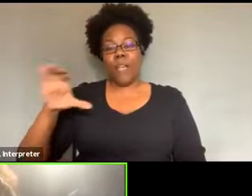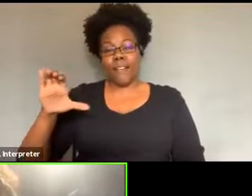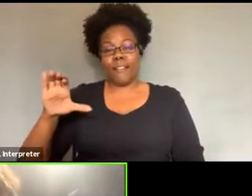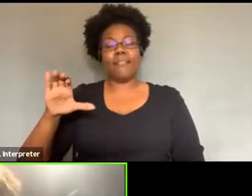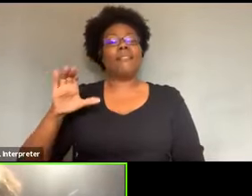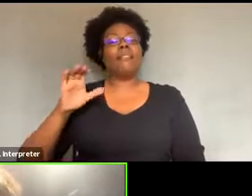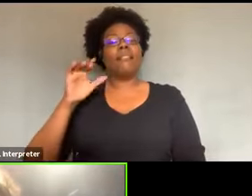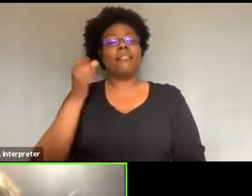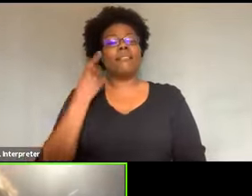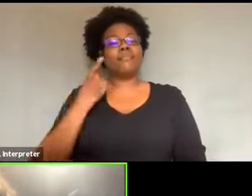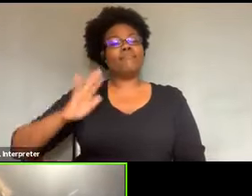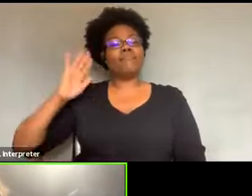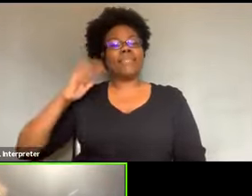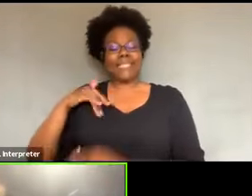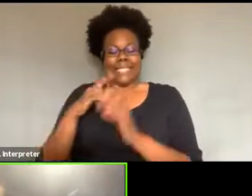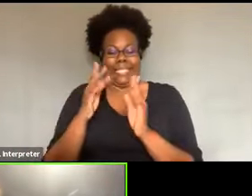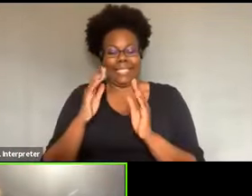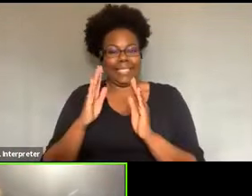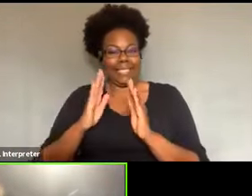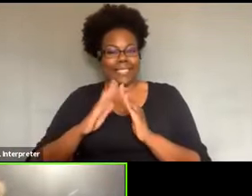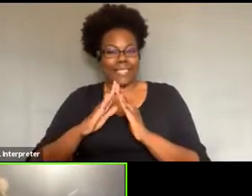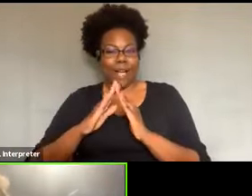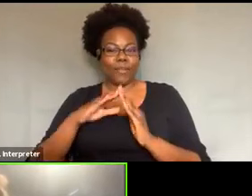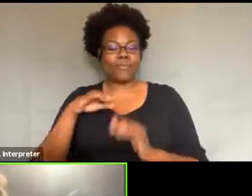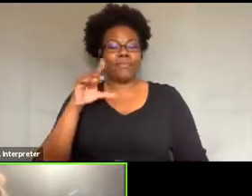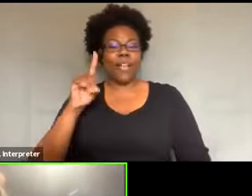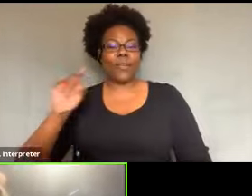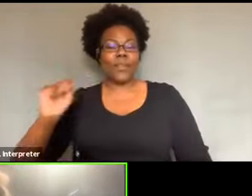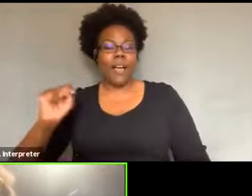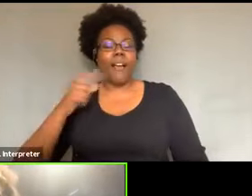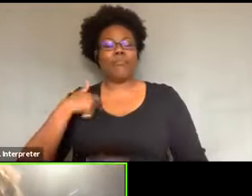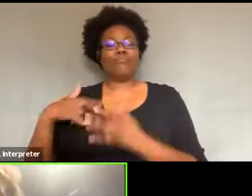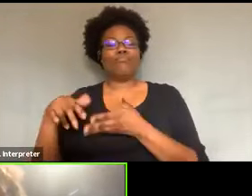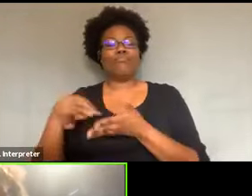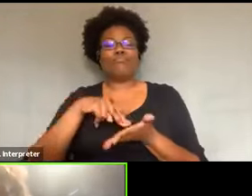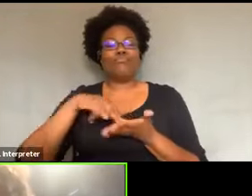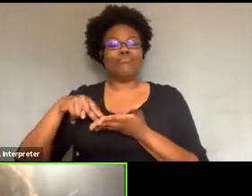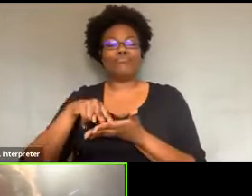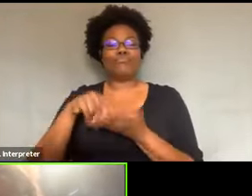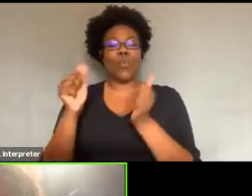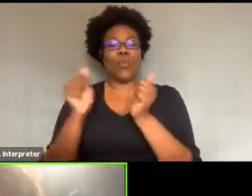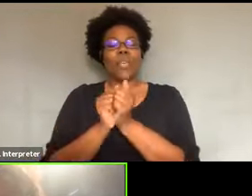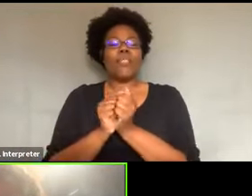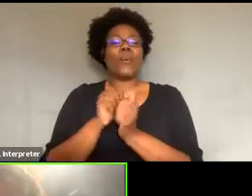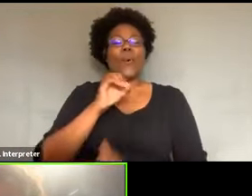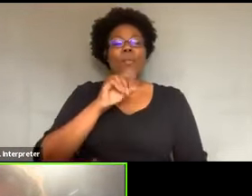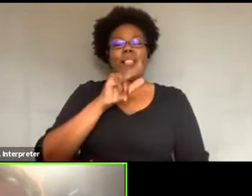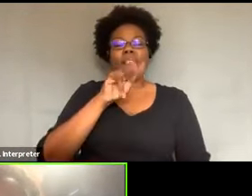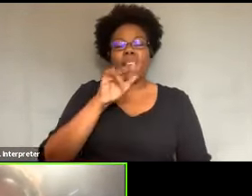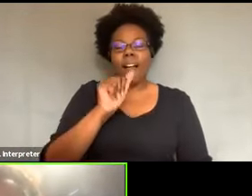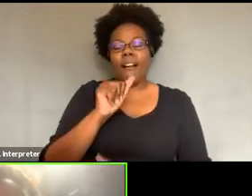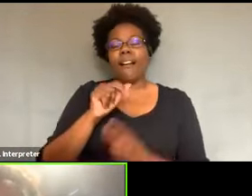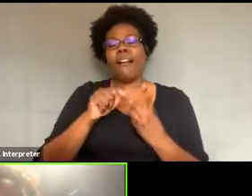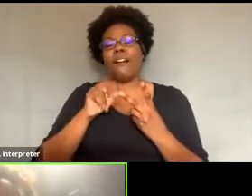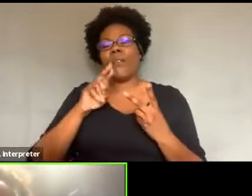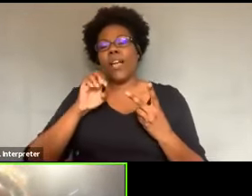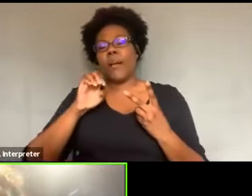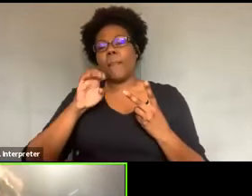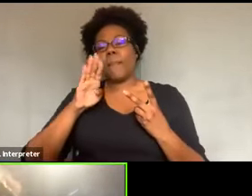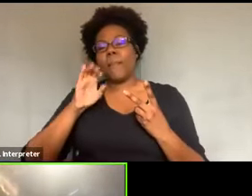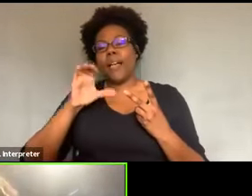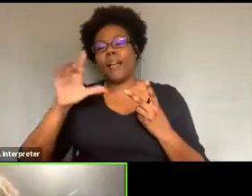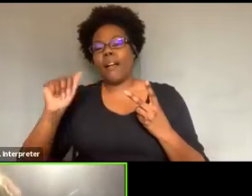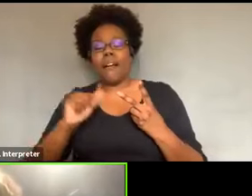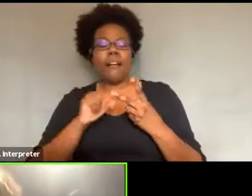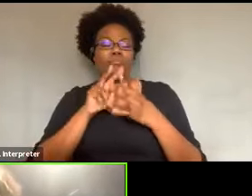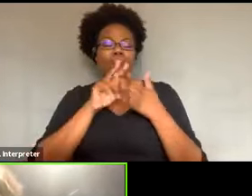Hall with Olivia Rojo and Rebecca Gorel and just some other wonderful, wonderful people.